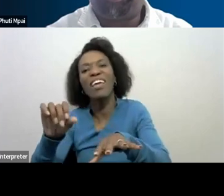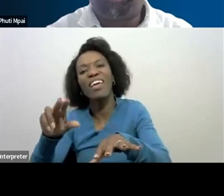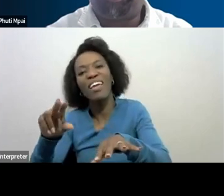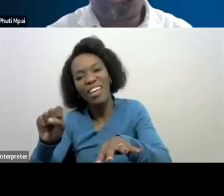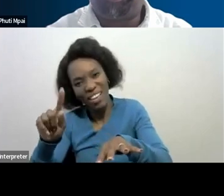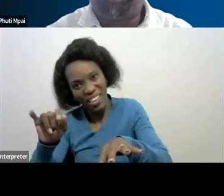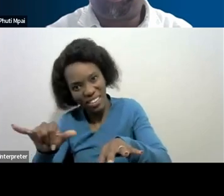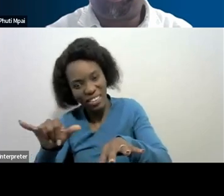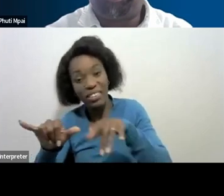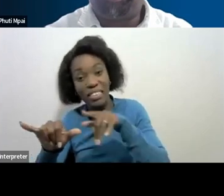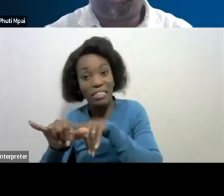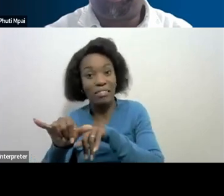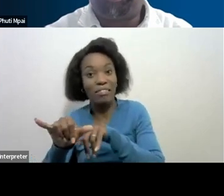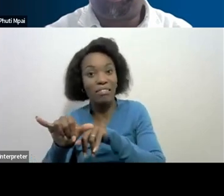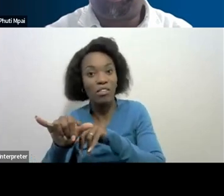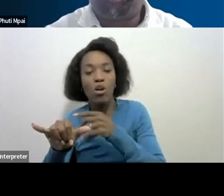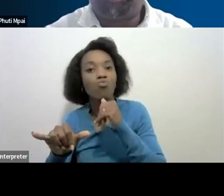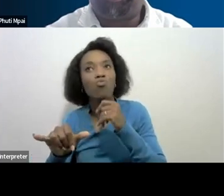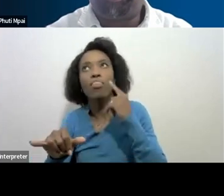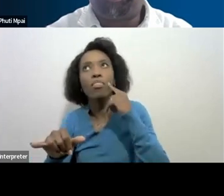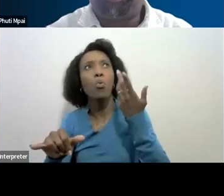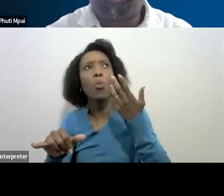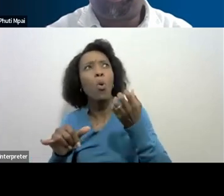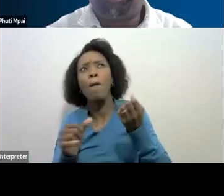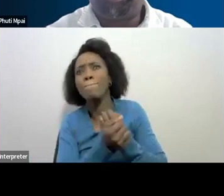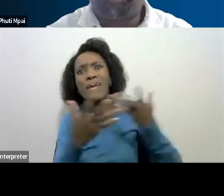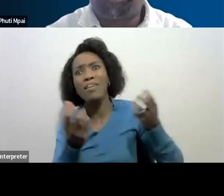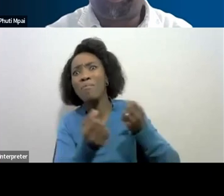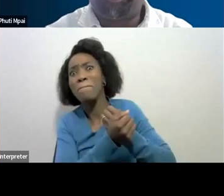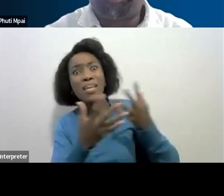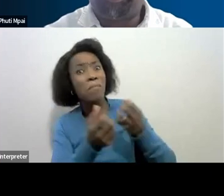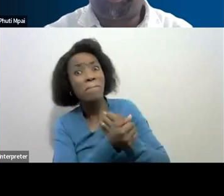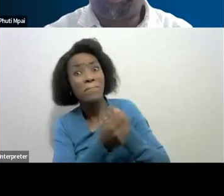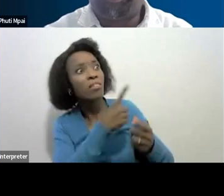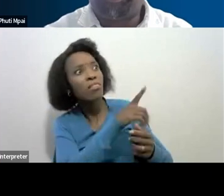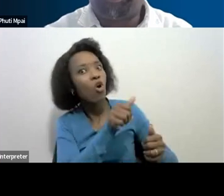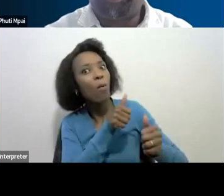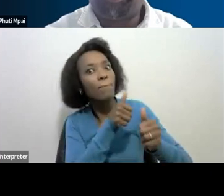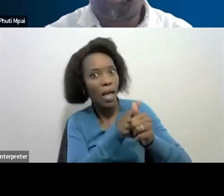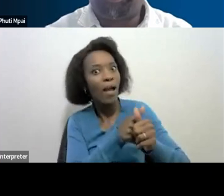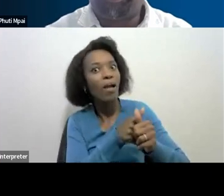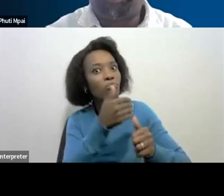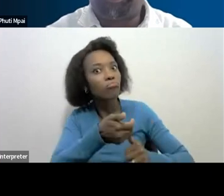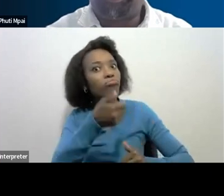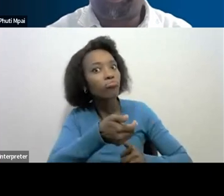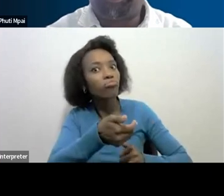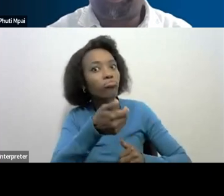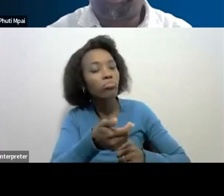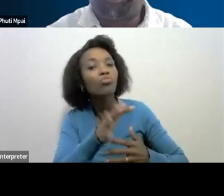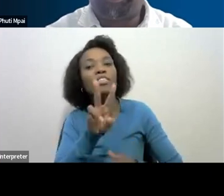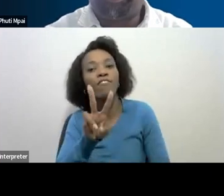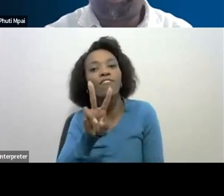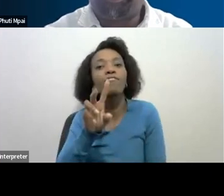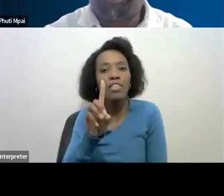does not appreciate the fact that there are millions of taxpayers out there who comply on a regular basis. So VDP